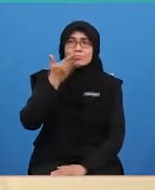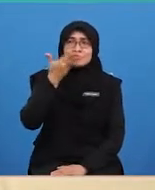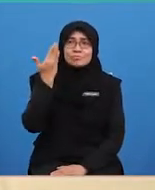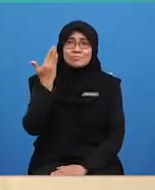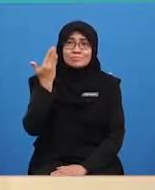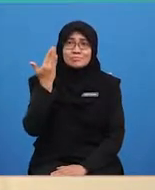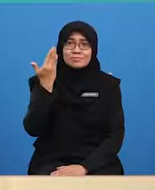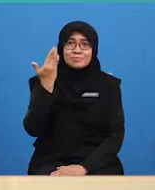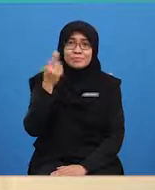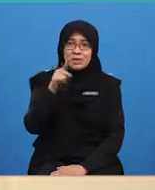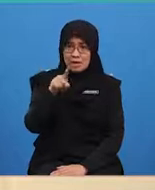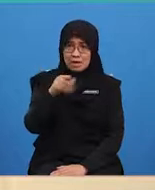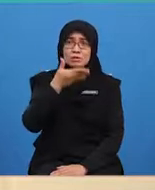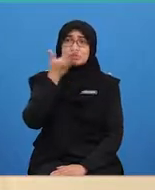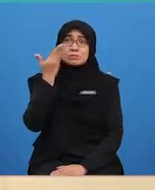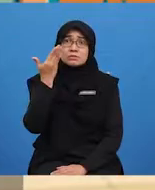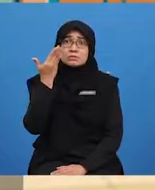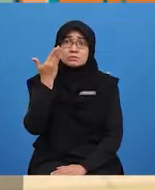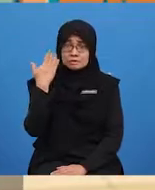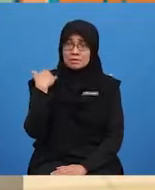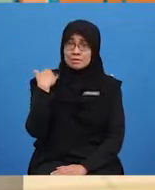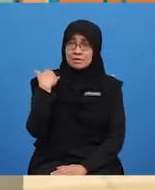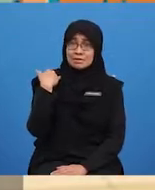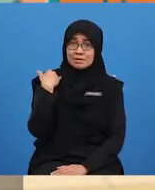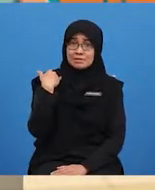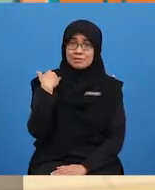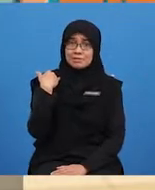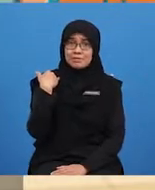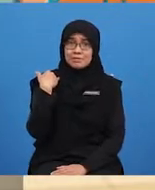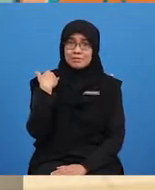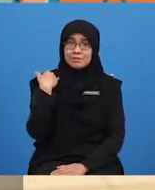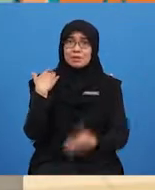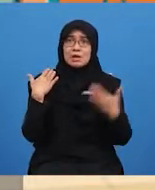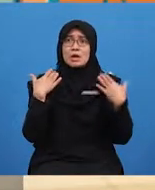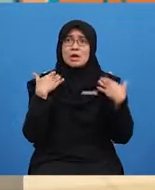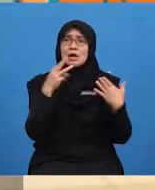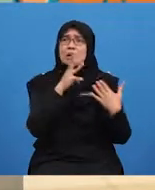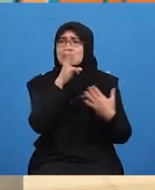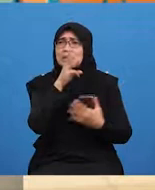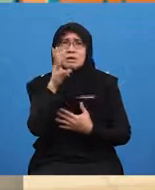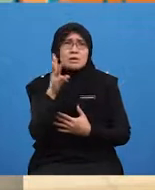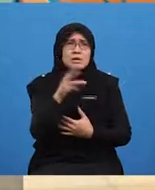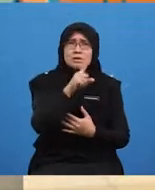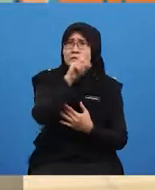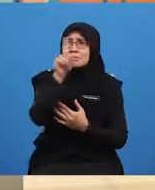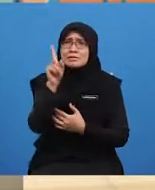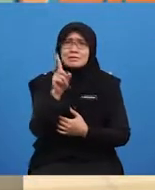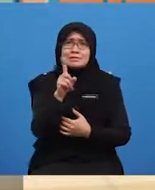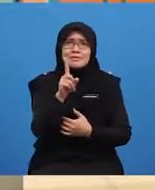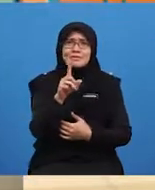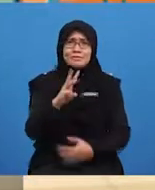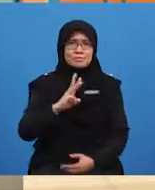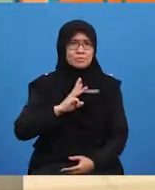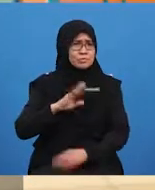Do you smell that? There's even steam everywhere! I